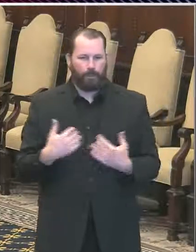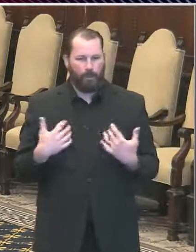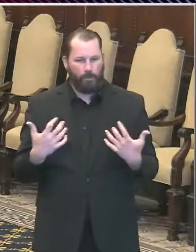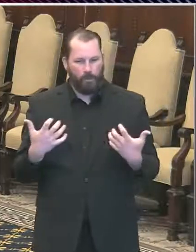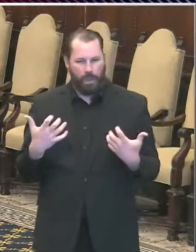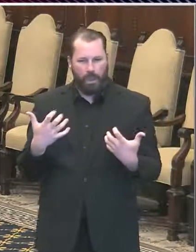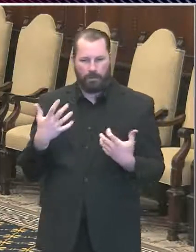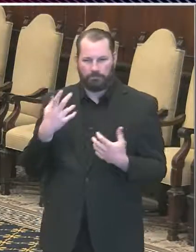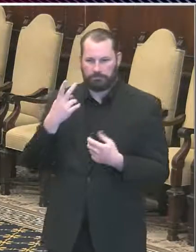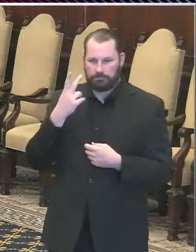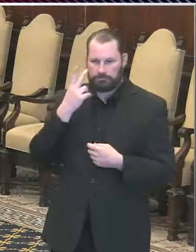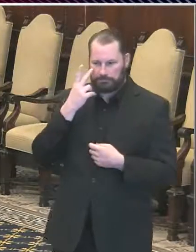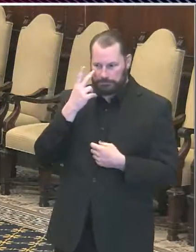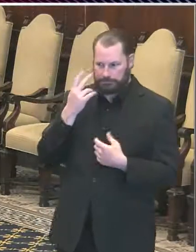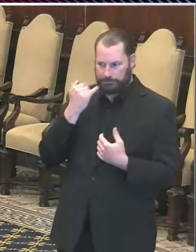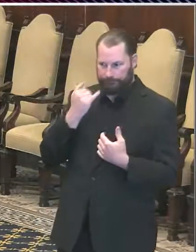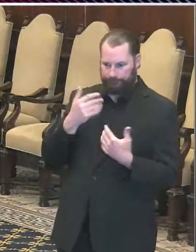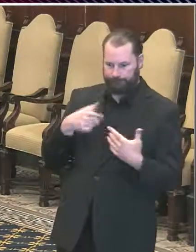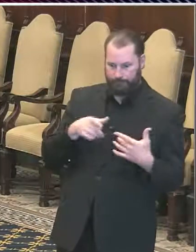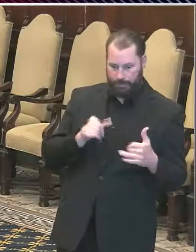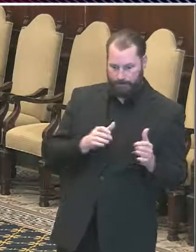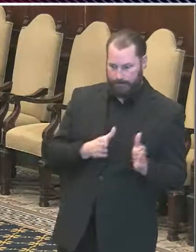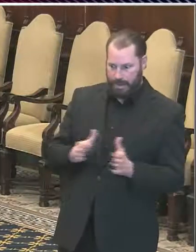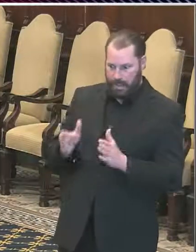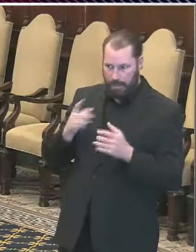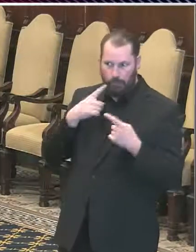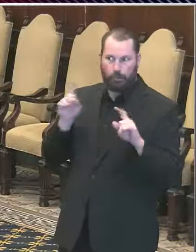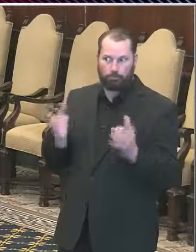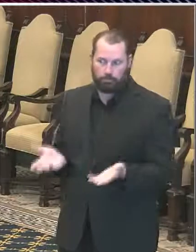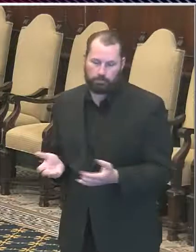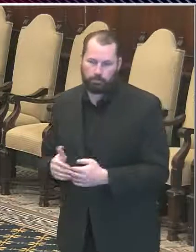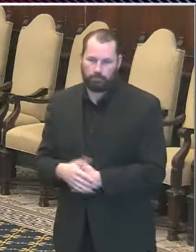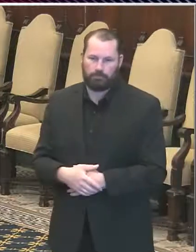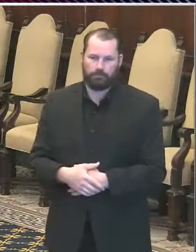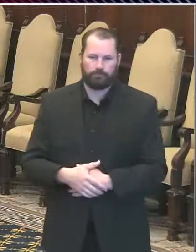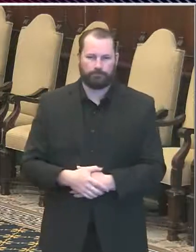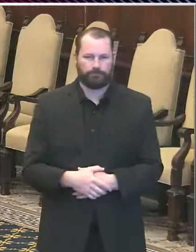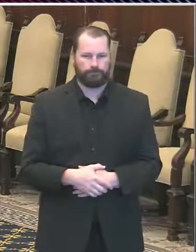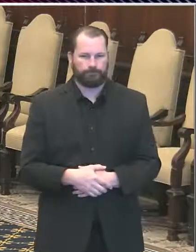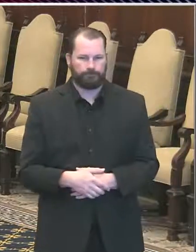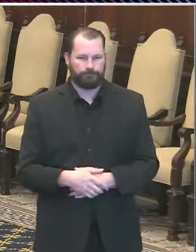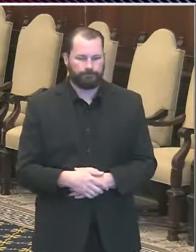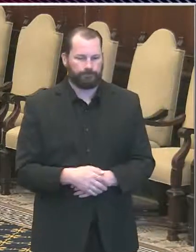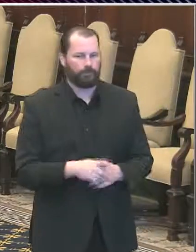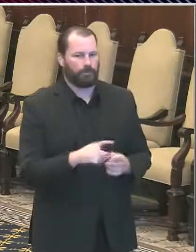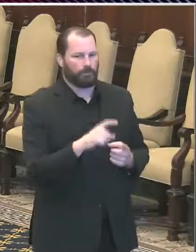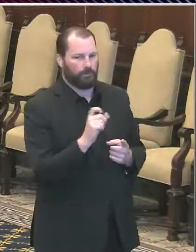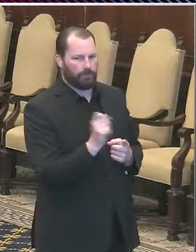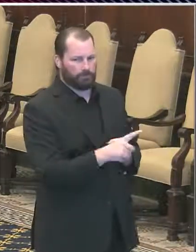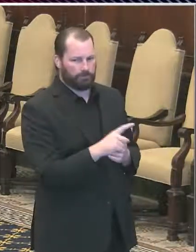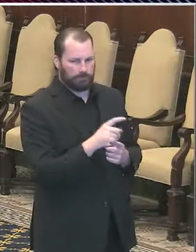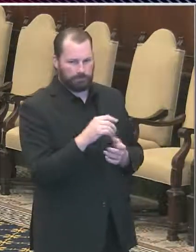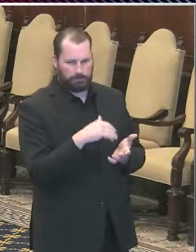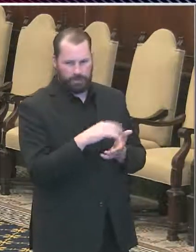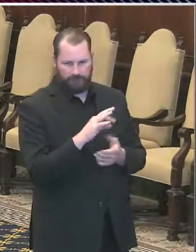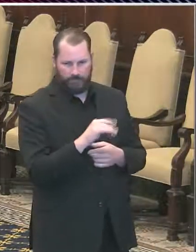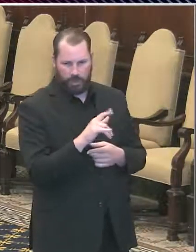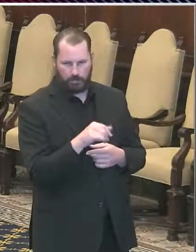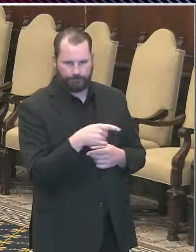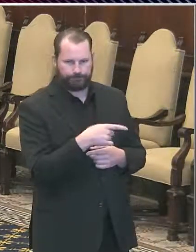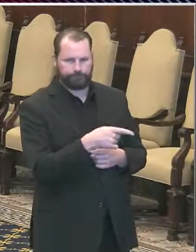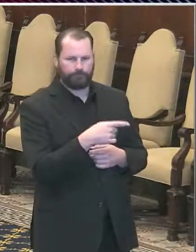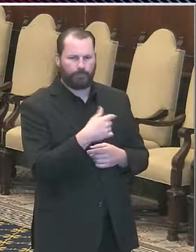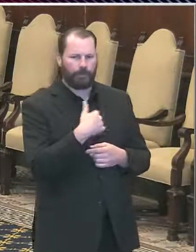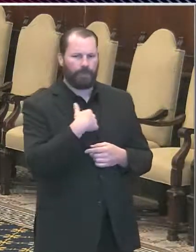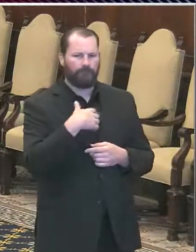Okay. Another question for Dr. Farley and some other places I think including in New